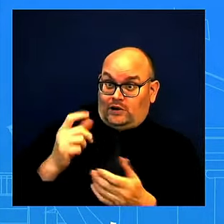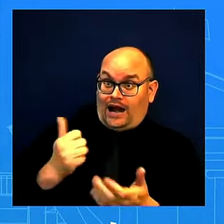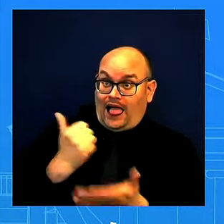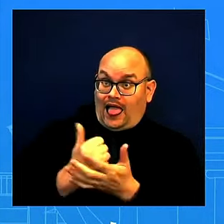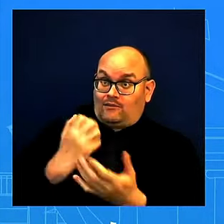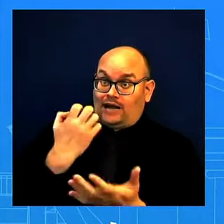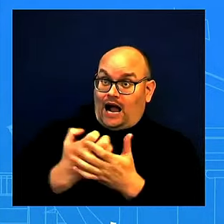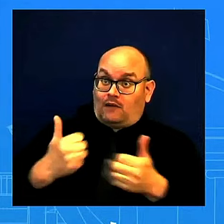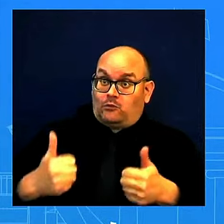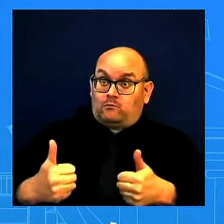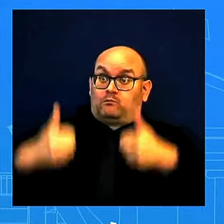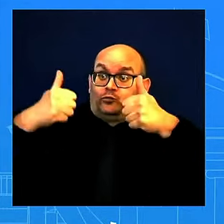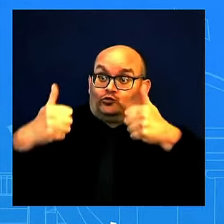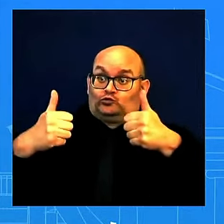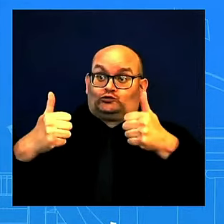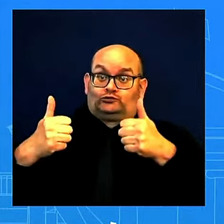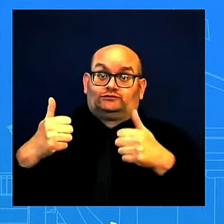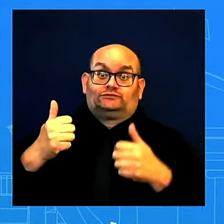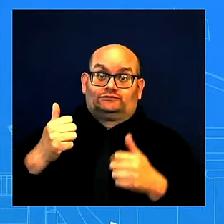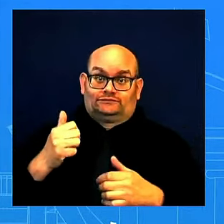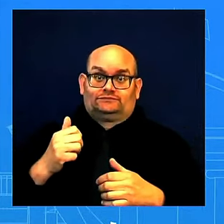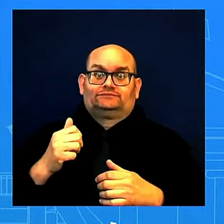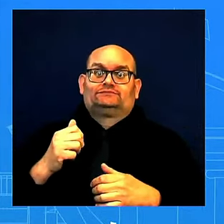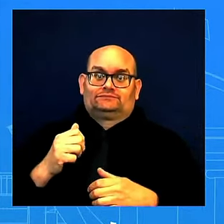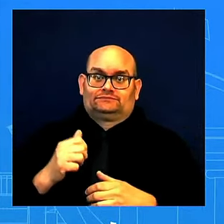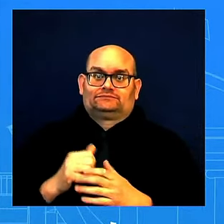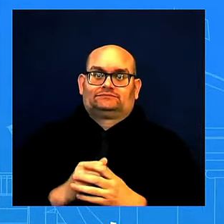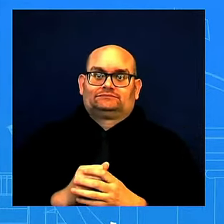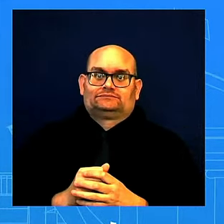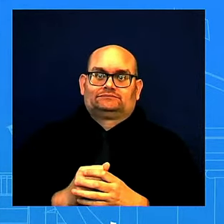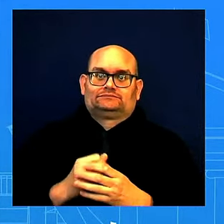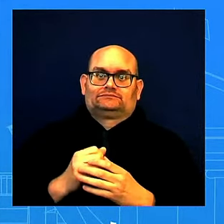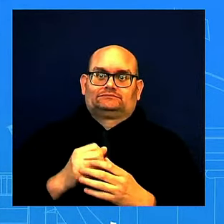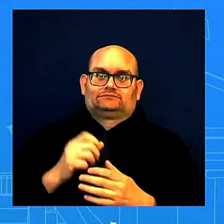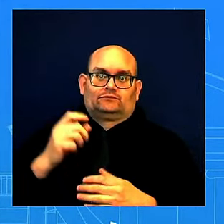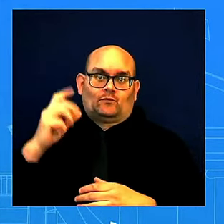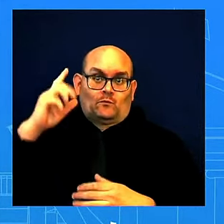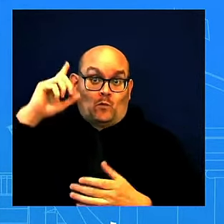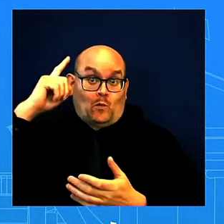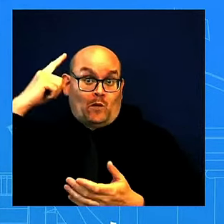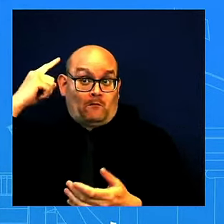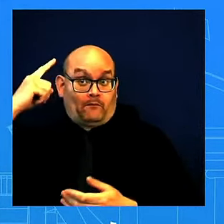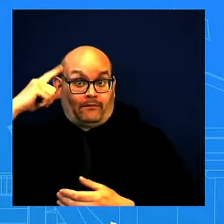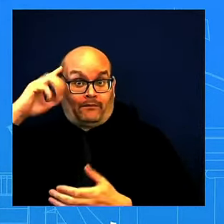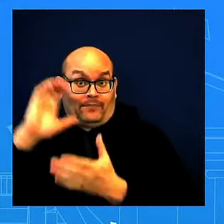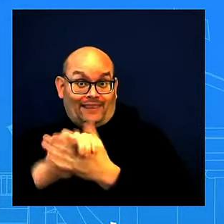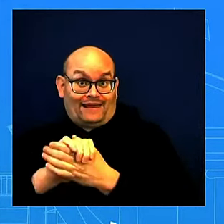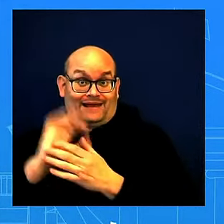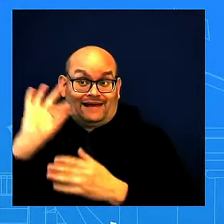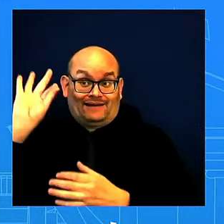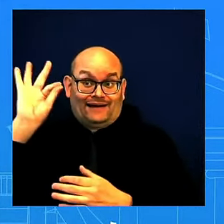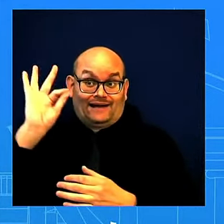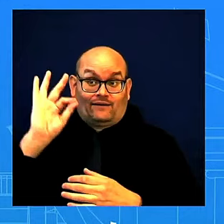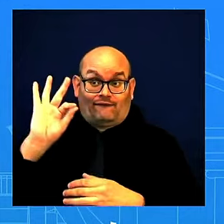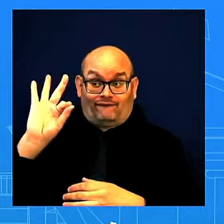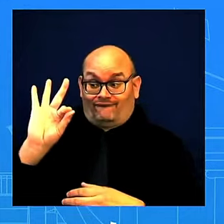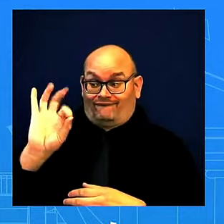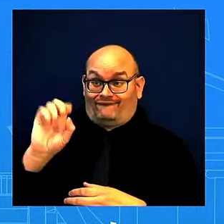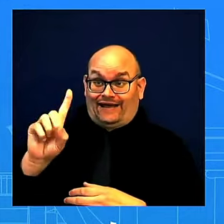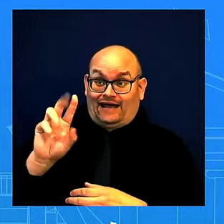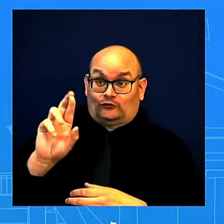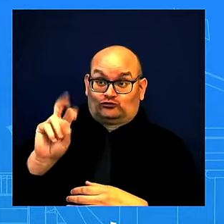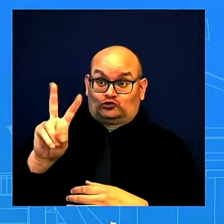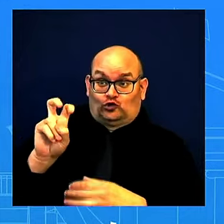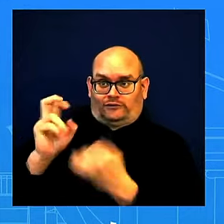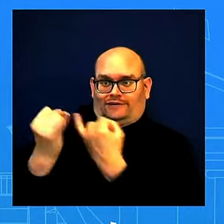have their independence. Unlike the last administration, we believe in the independence of the Federal Reserve. We have been consistent with that. We continue